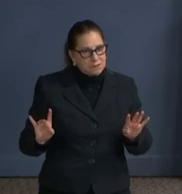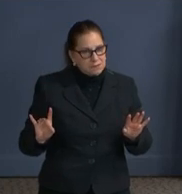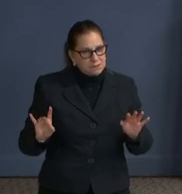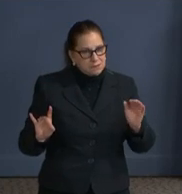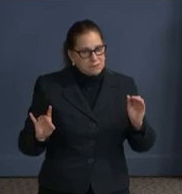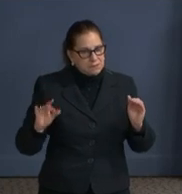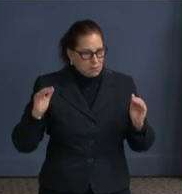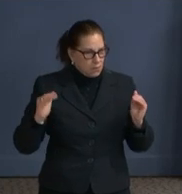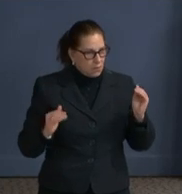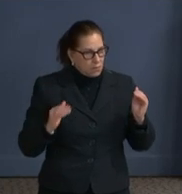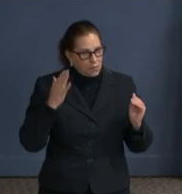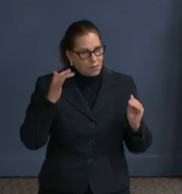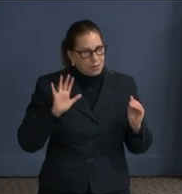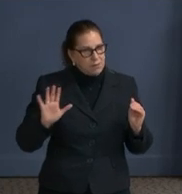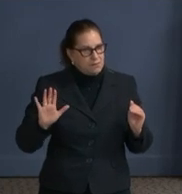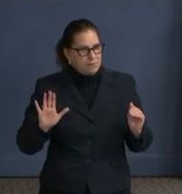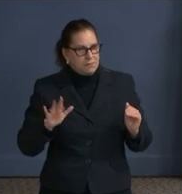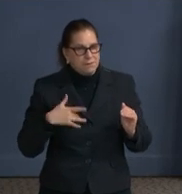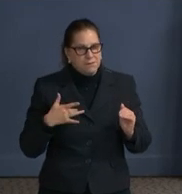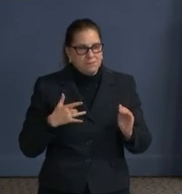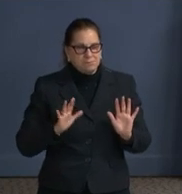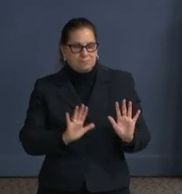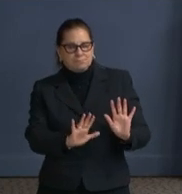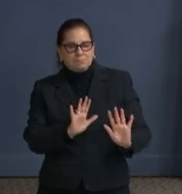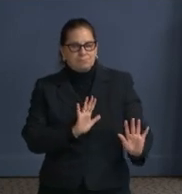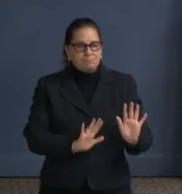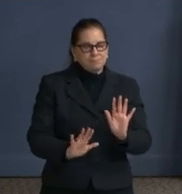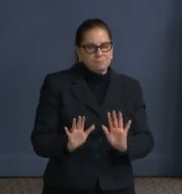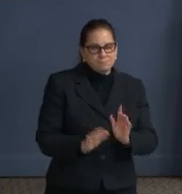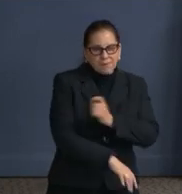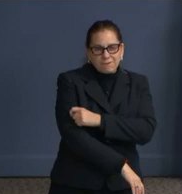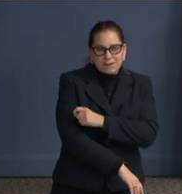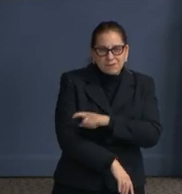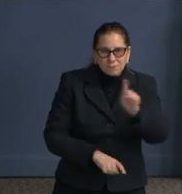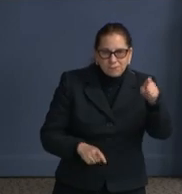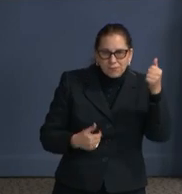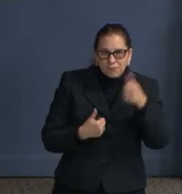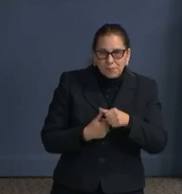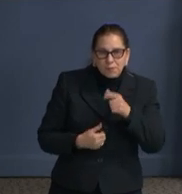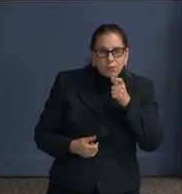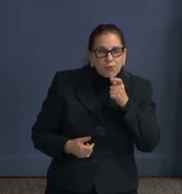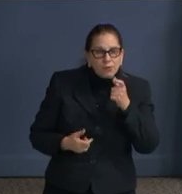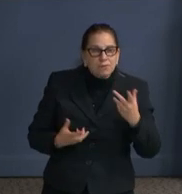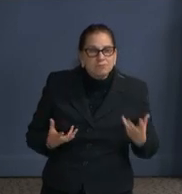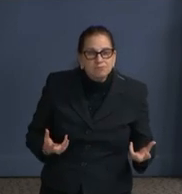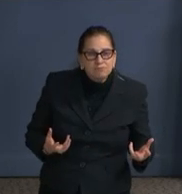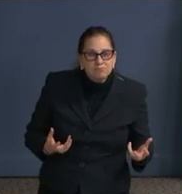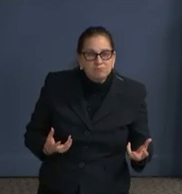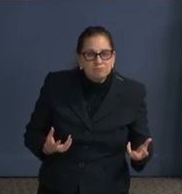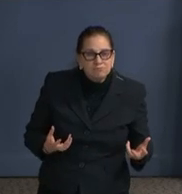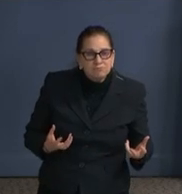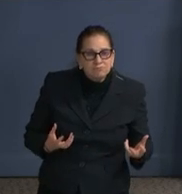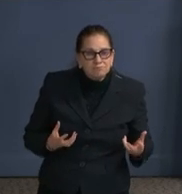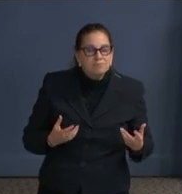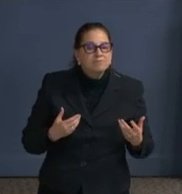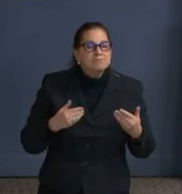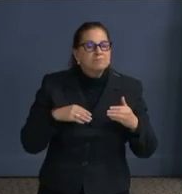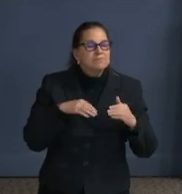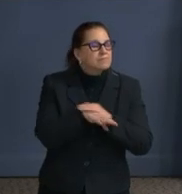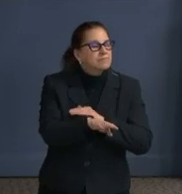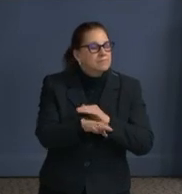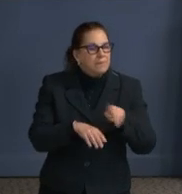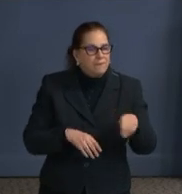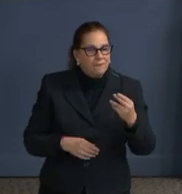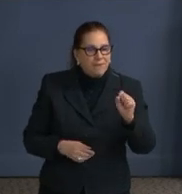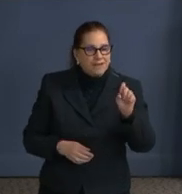of eligible residents for vaccination. If you recall who was eligible before we moved into phase 1B, both tiers 1